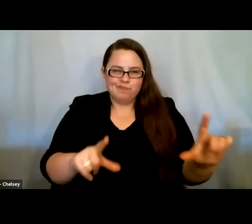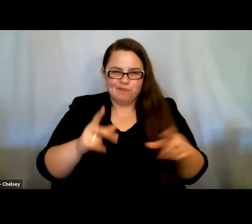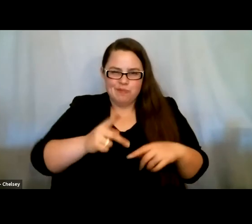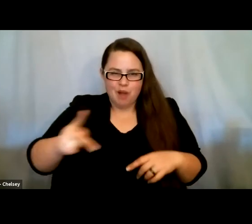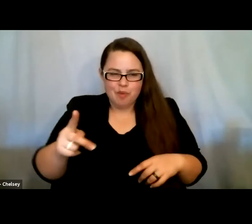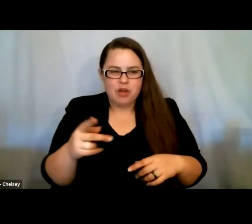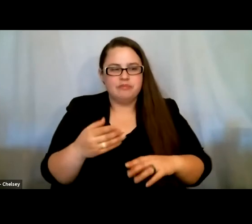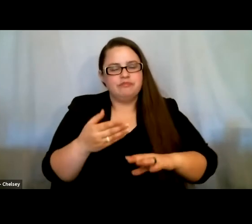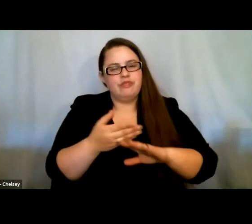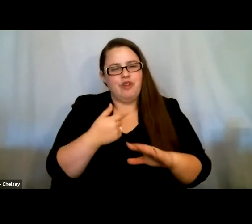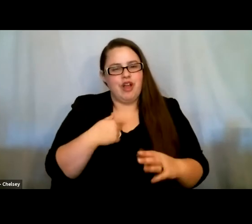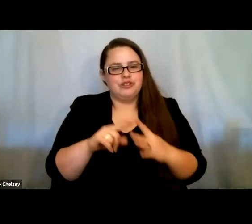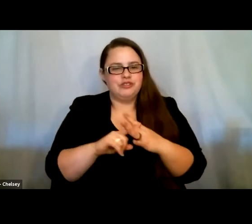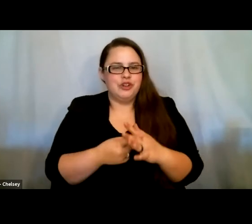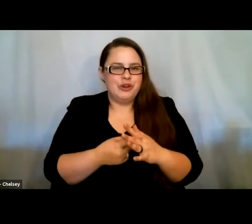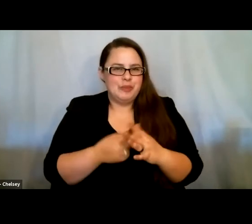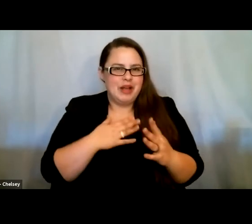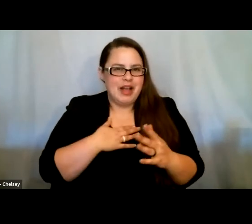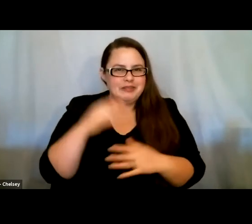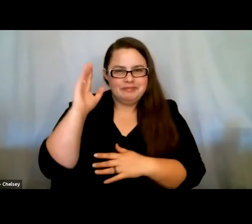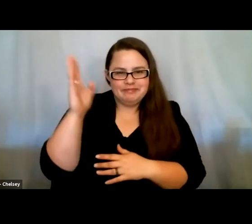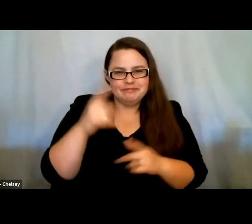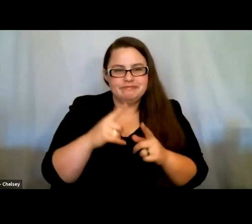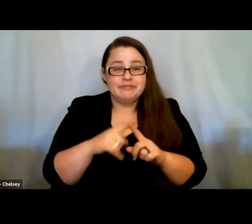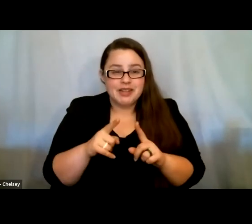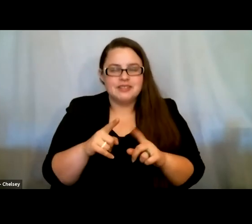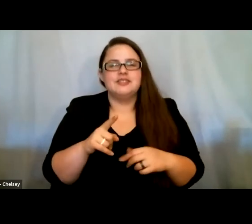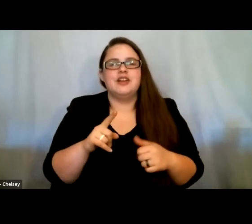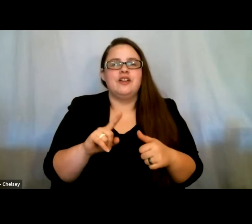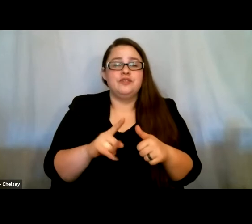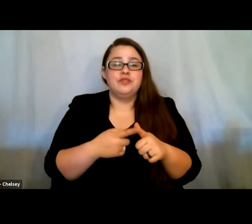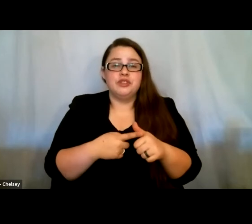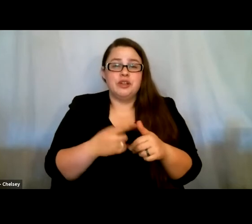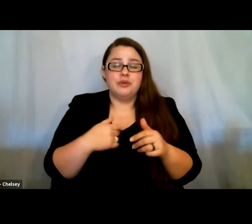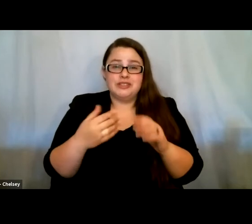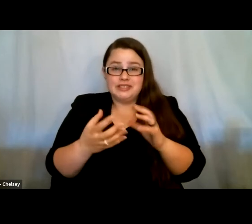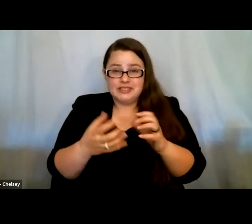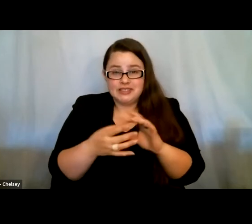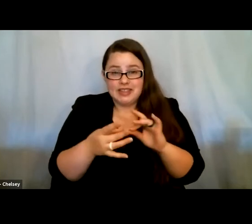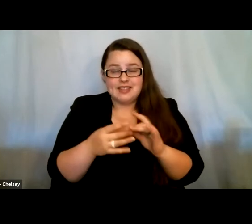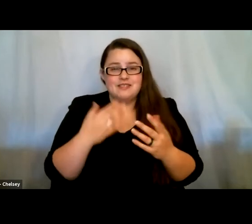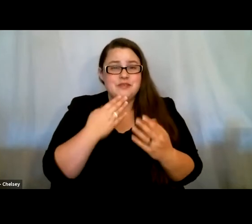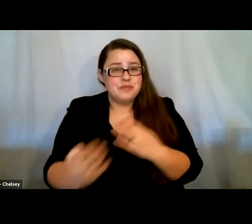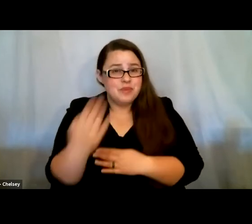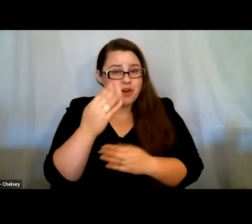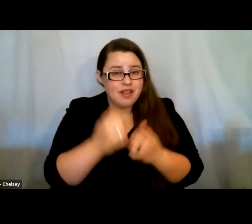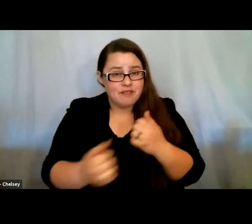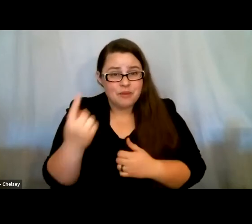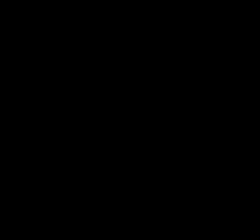my talking. But first of all, I want to say good morning, everyone, and thank you, Victoria.